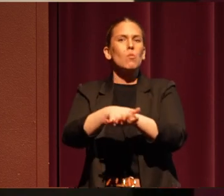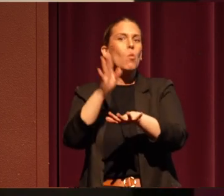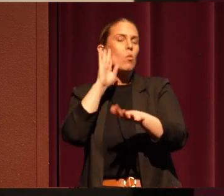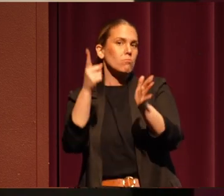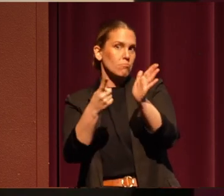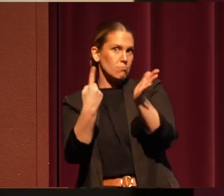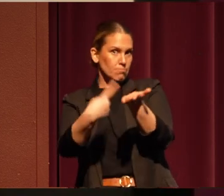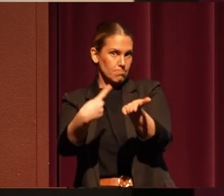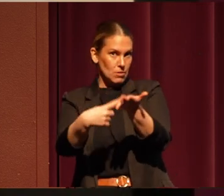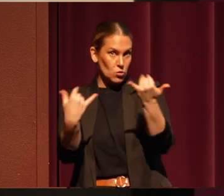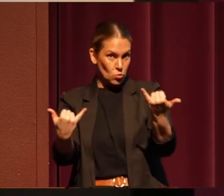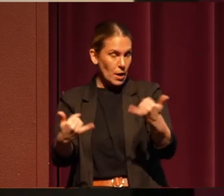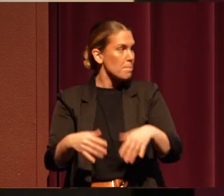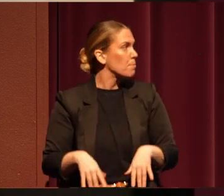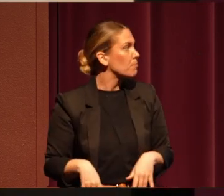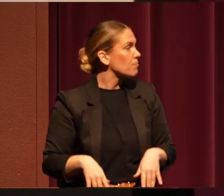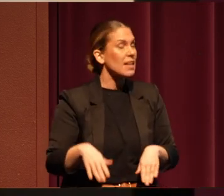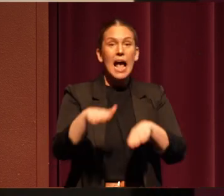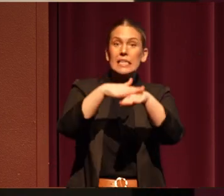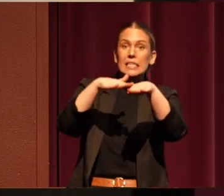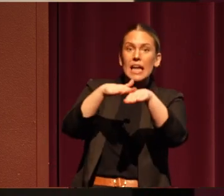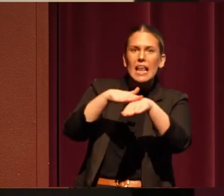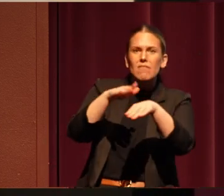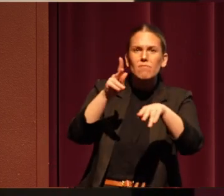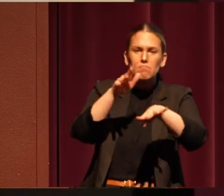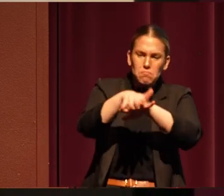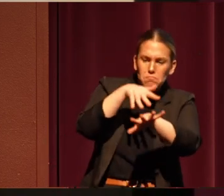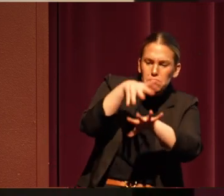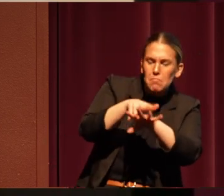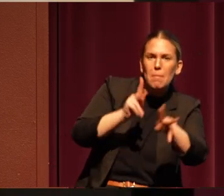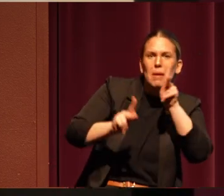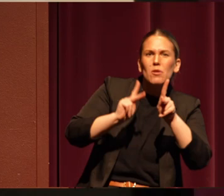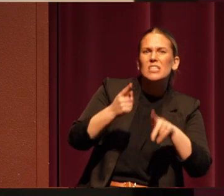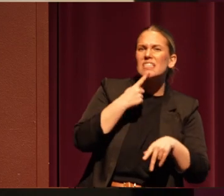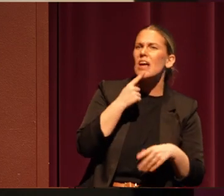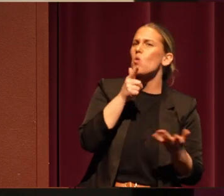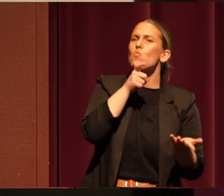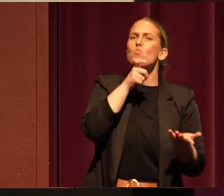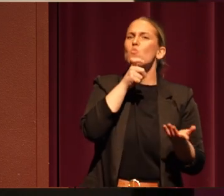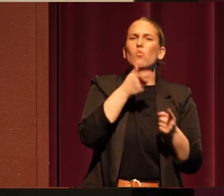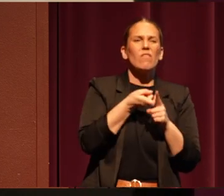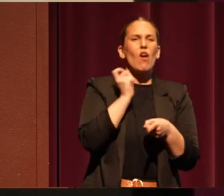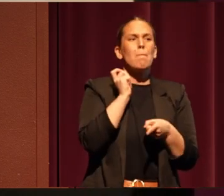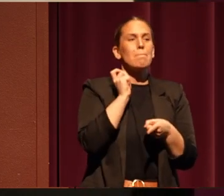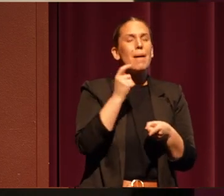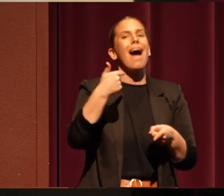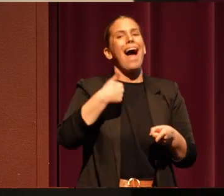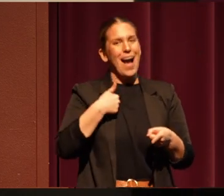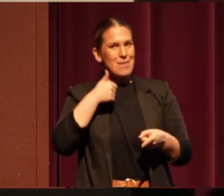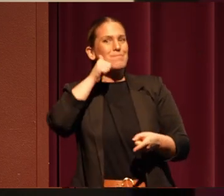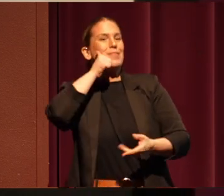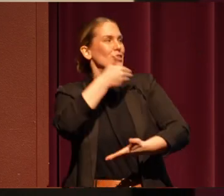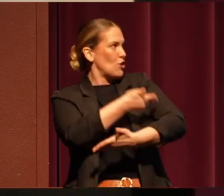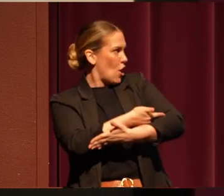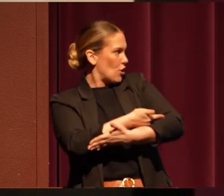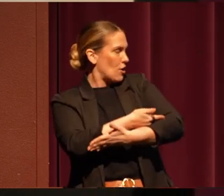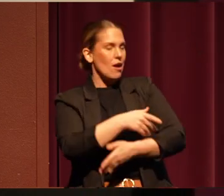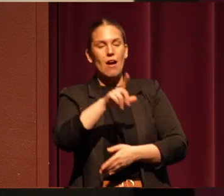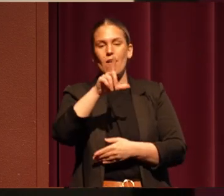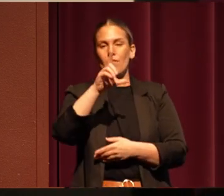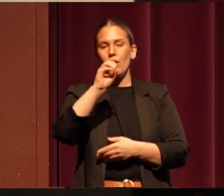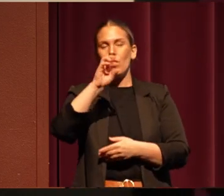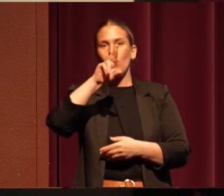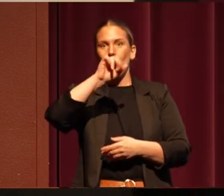Native people, we always start with who we come from. And I have the great honor of being the daughter of Lawrence and Ann Hall